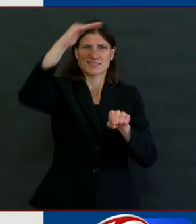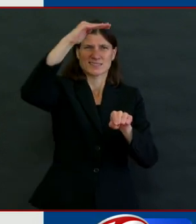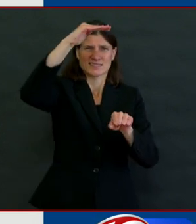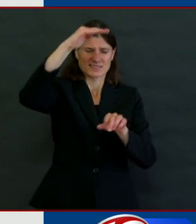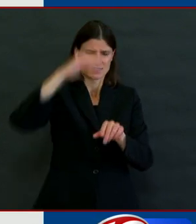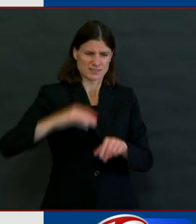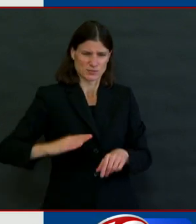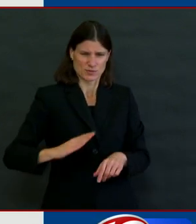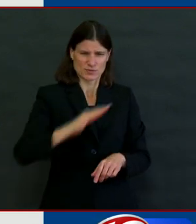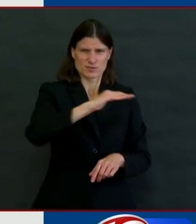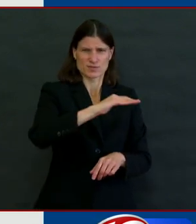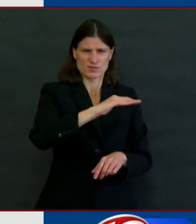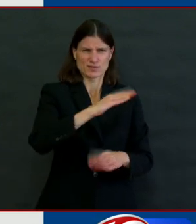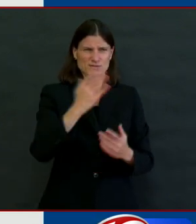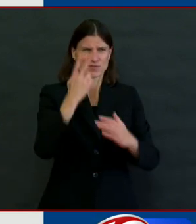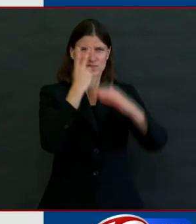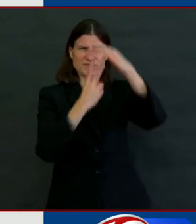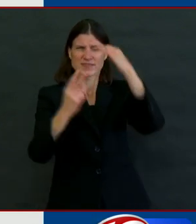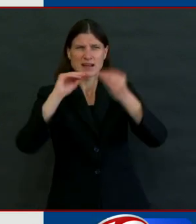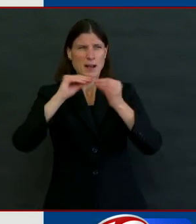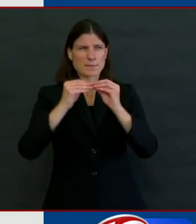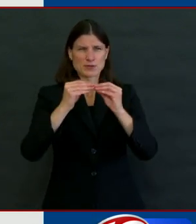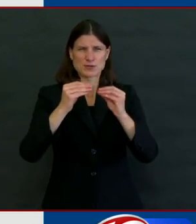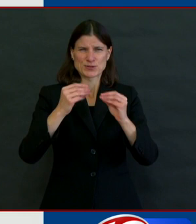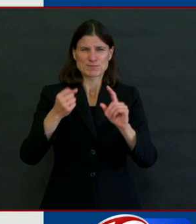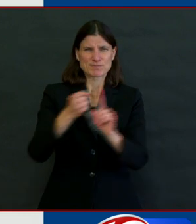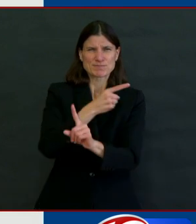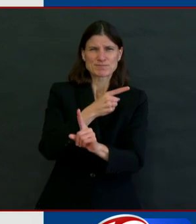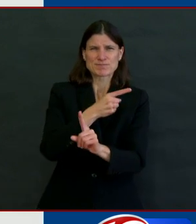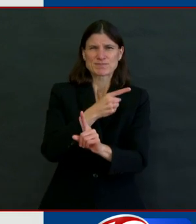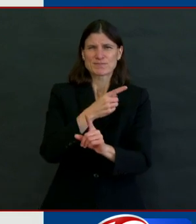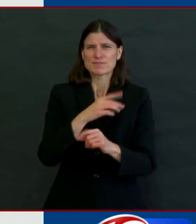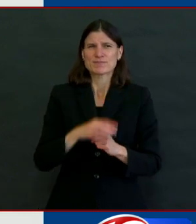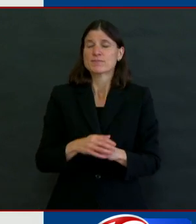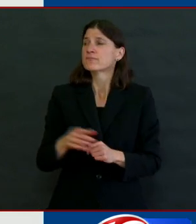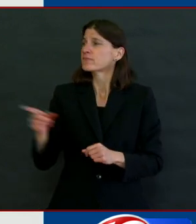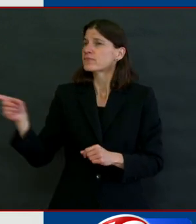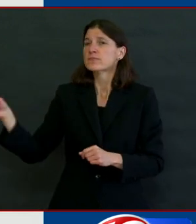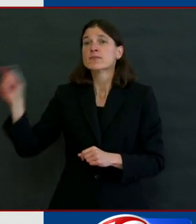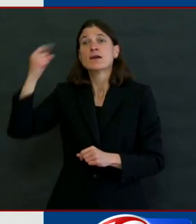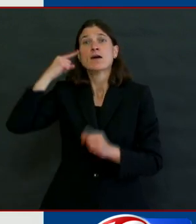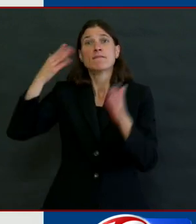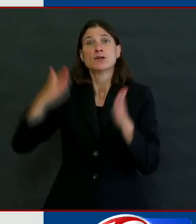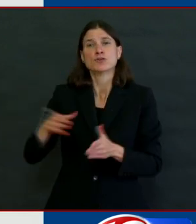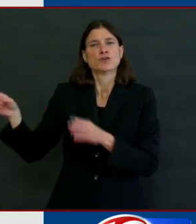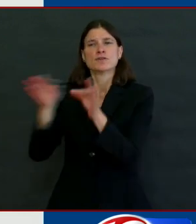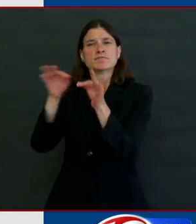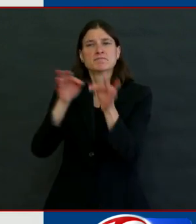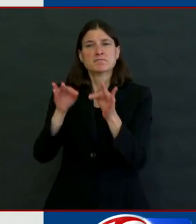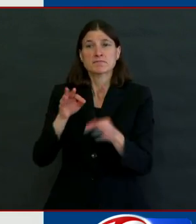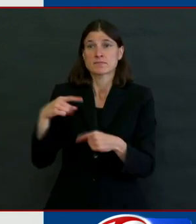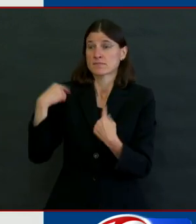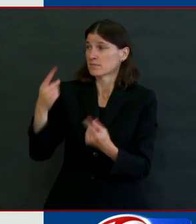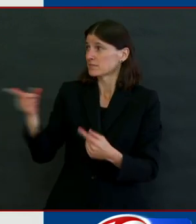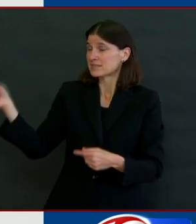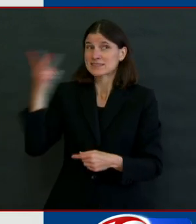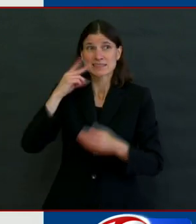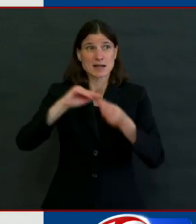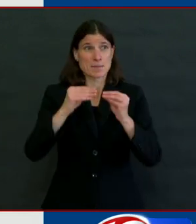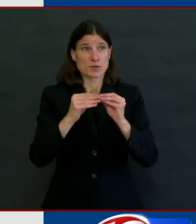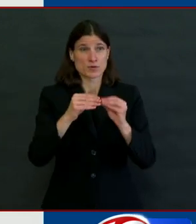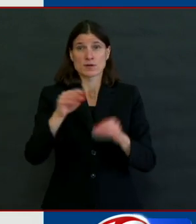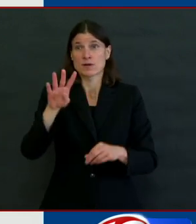about 450, not quite 500 because there's been folks that have been released.